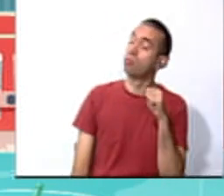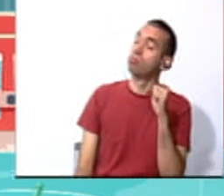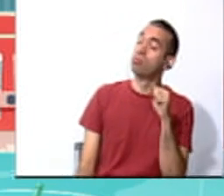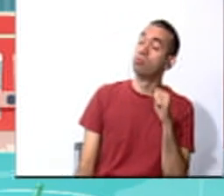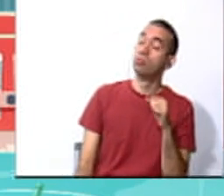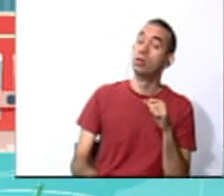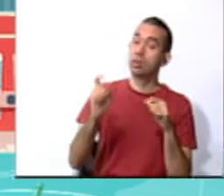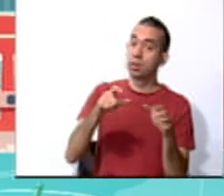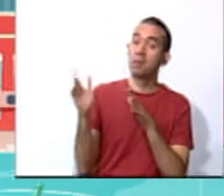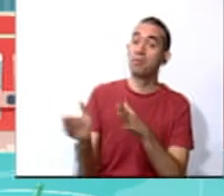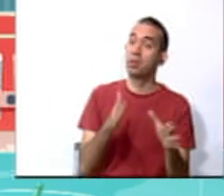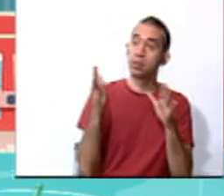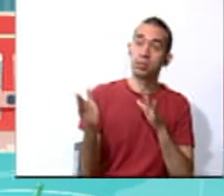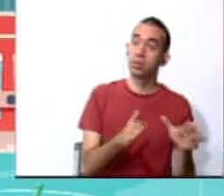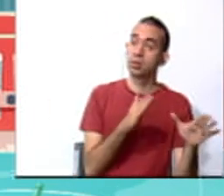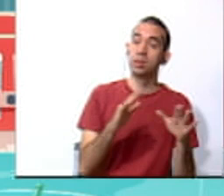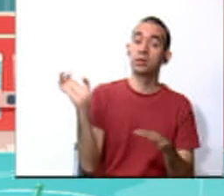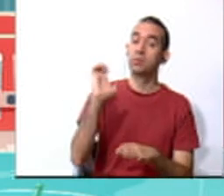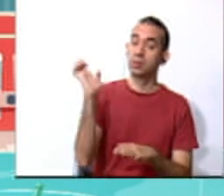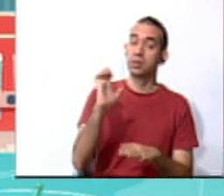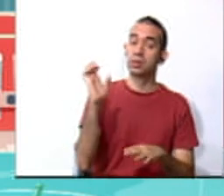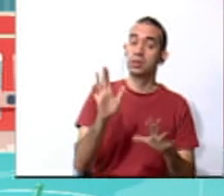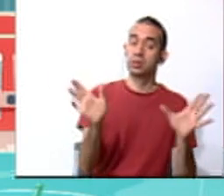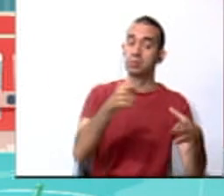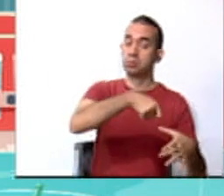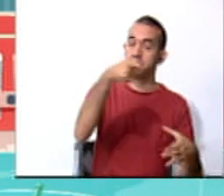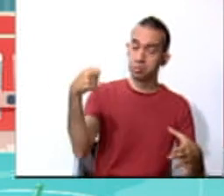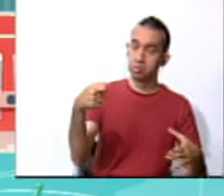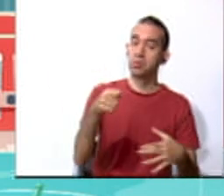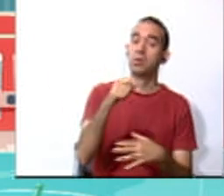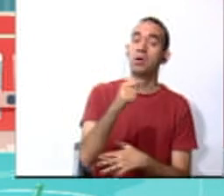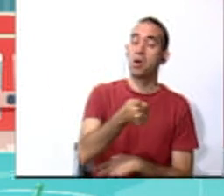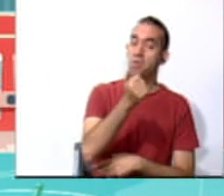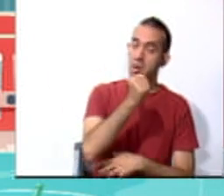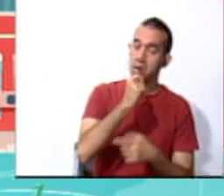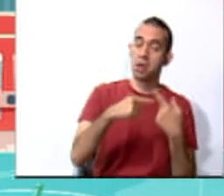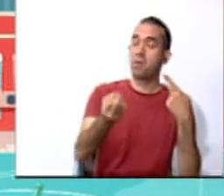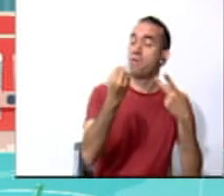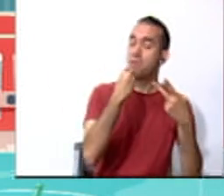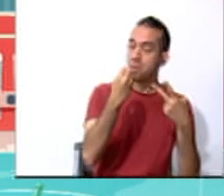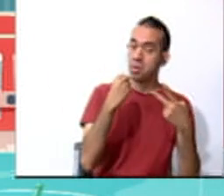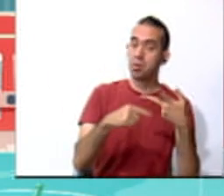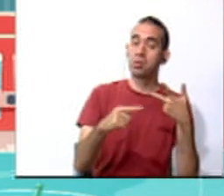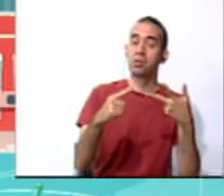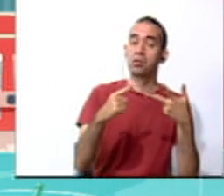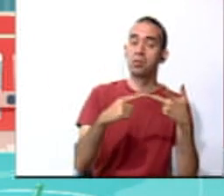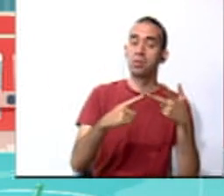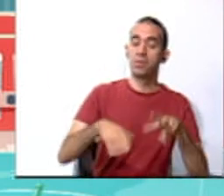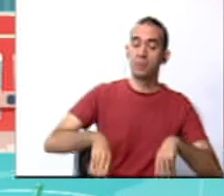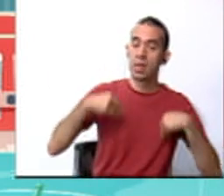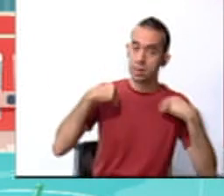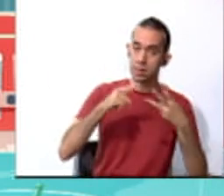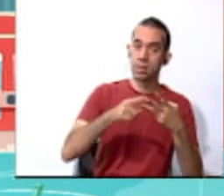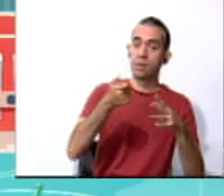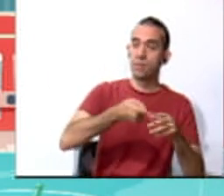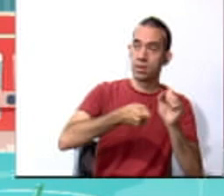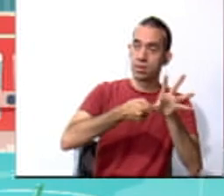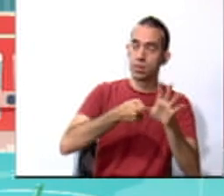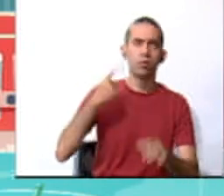have to be prepared with our emergency kit. With water, food, blankets, flashlight.